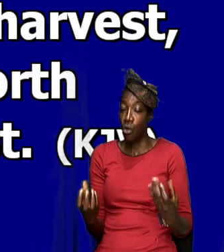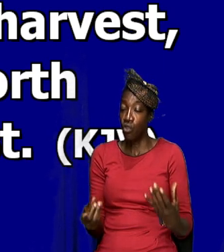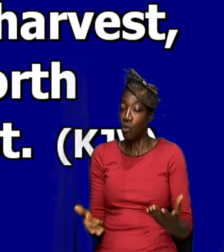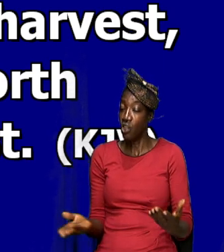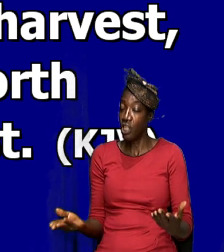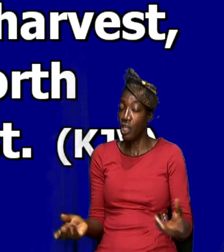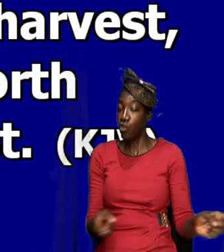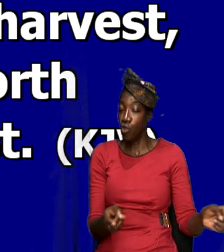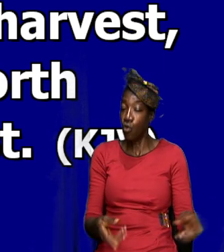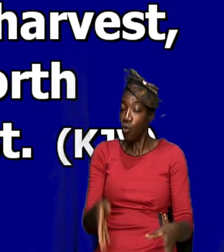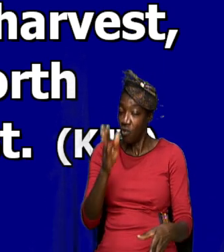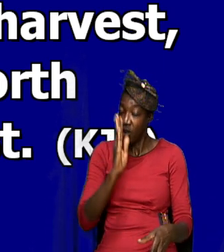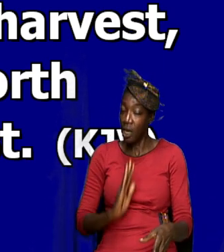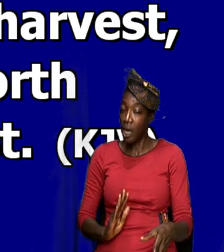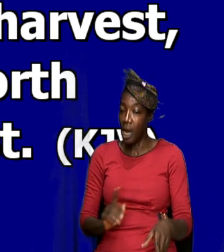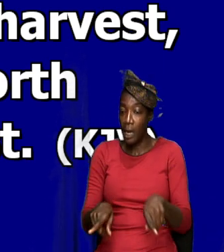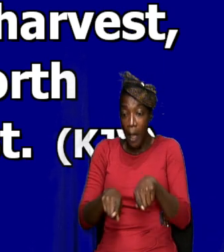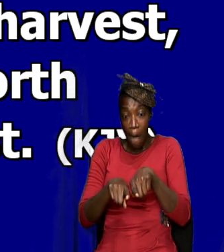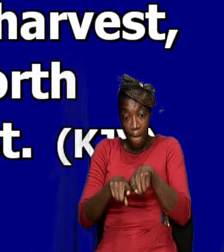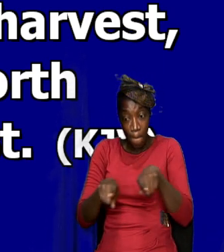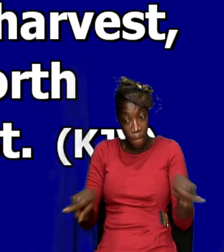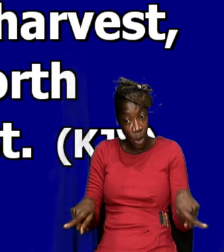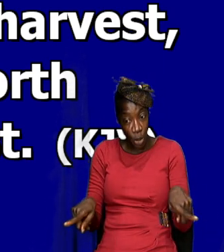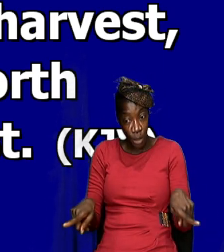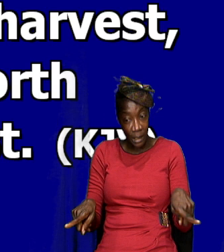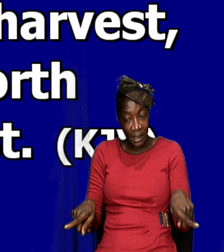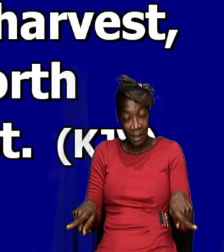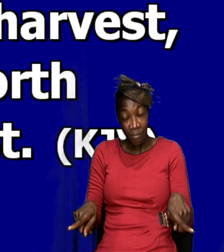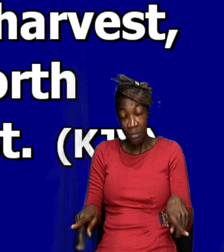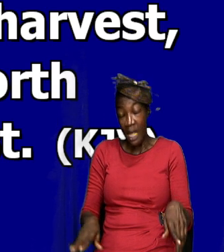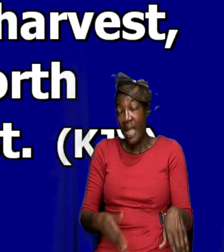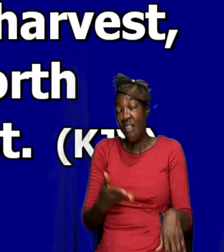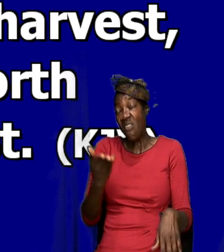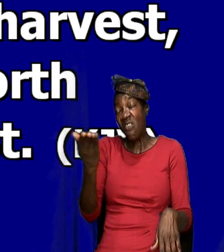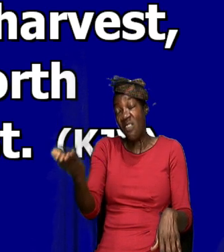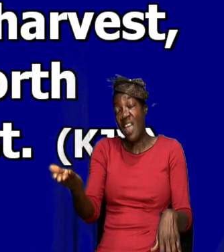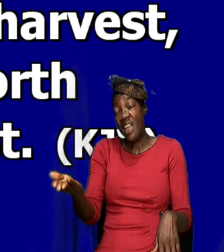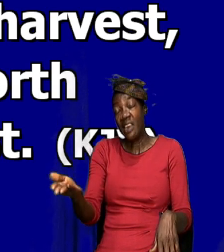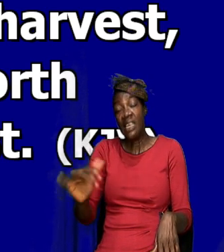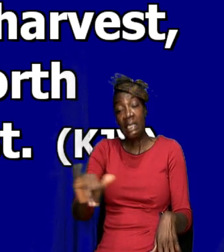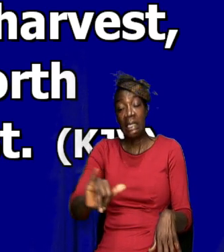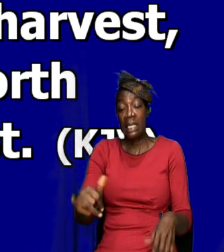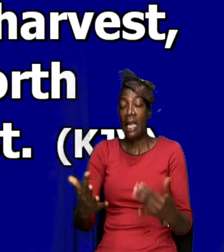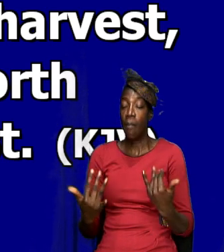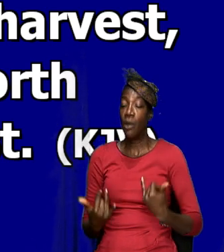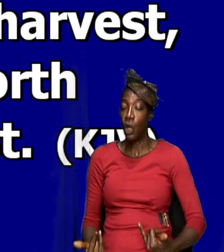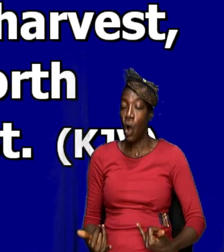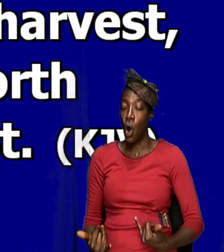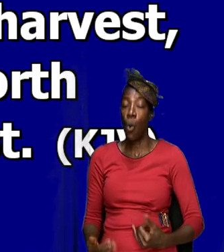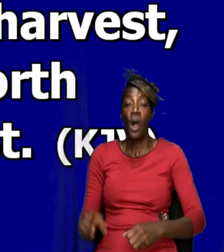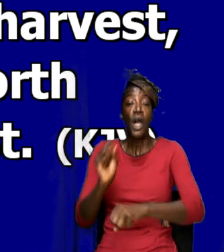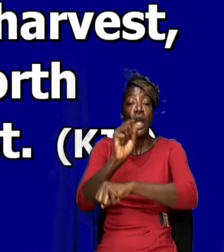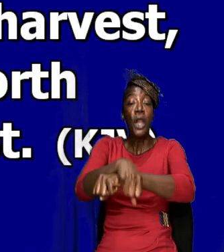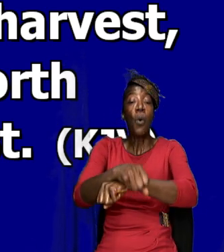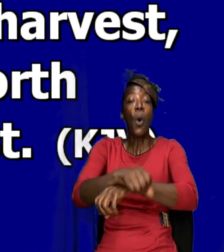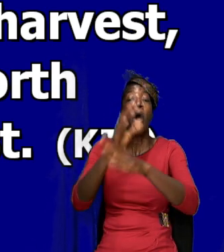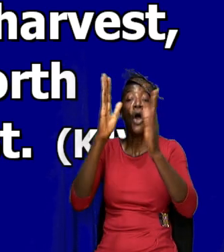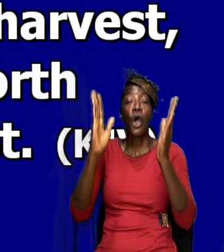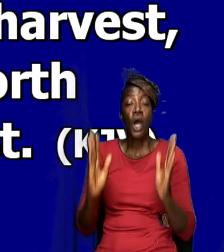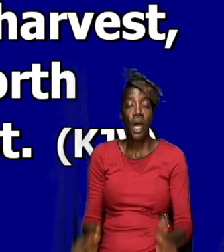for God. But, as it was then, even so it is now, the laborers